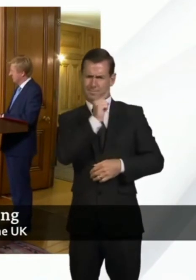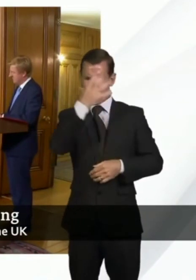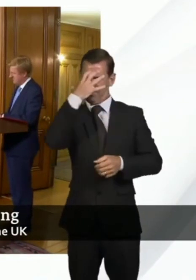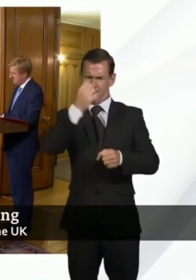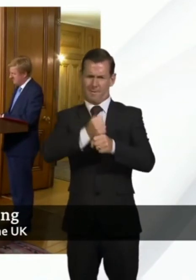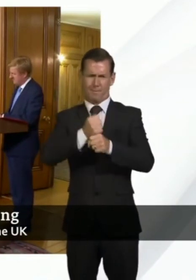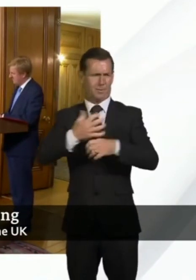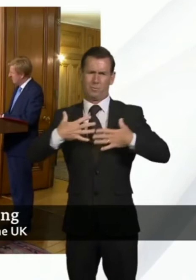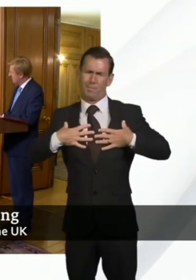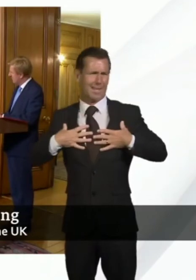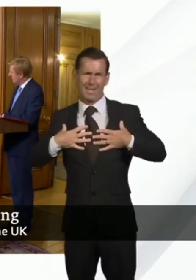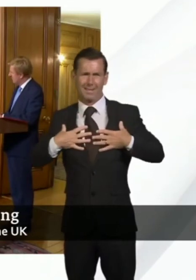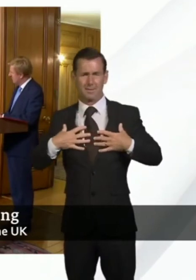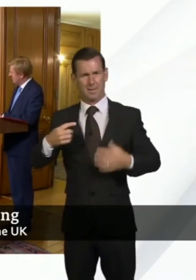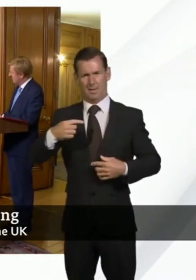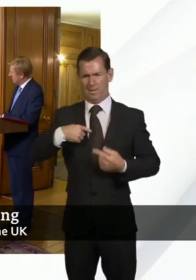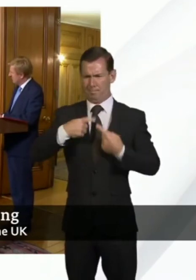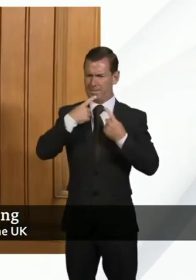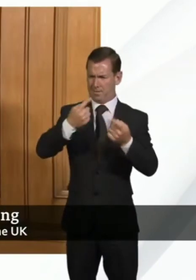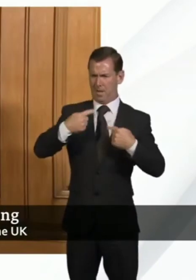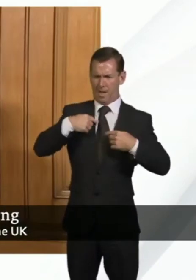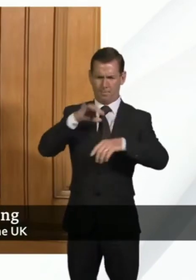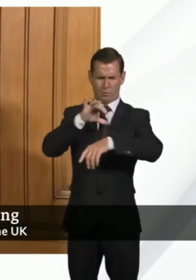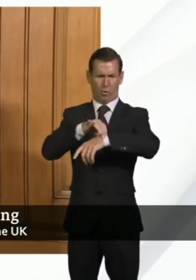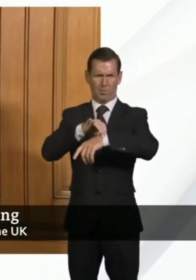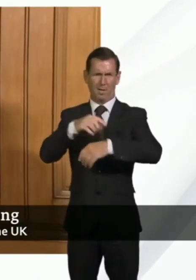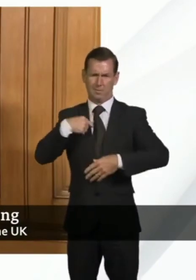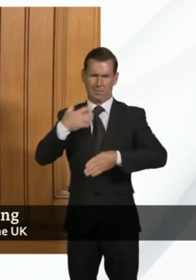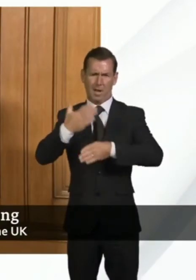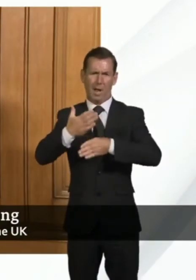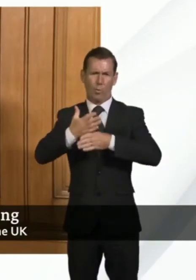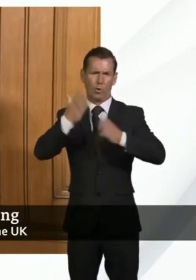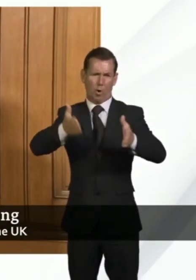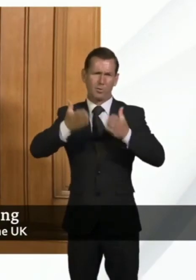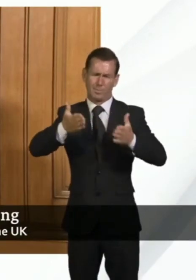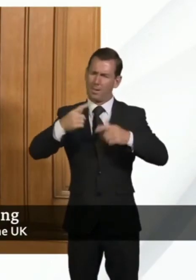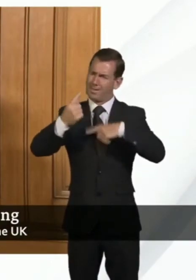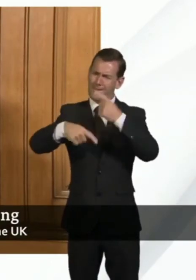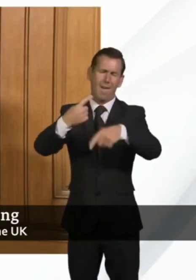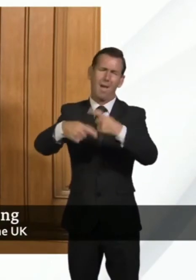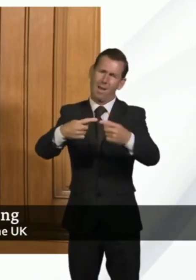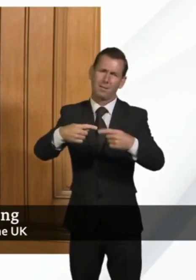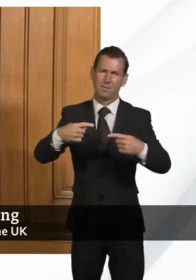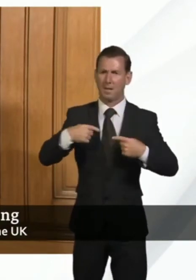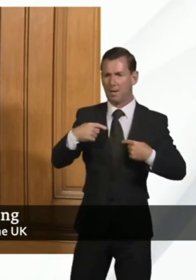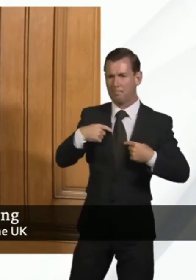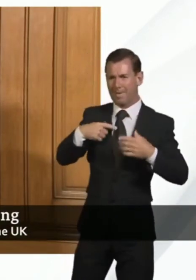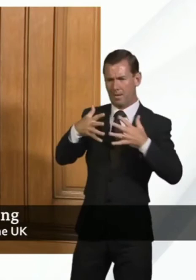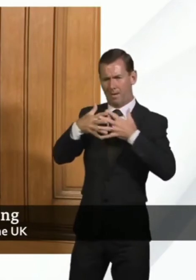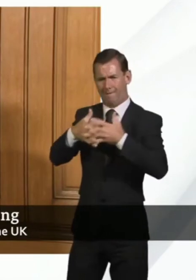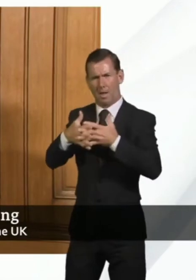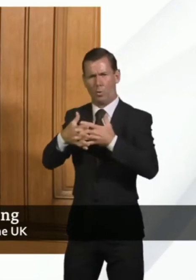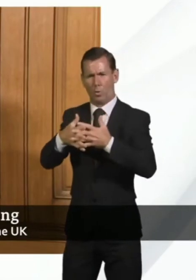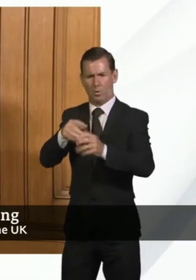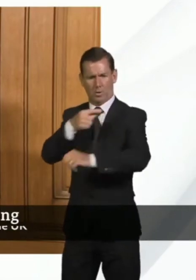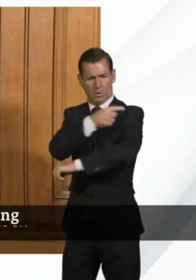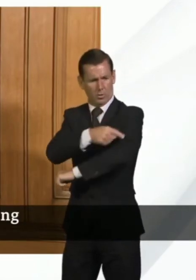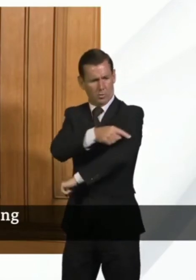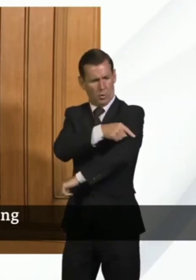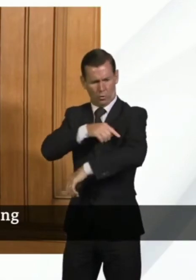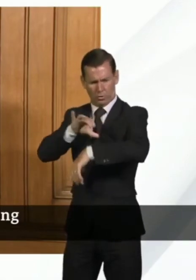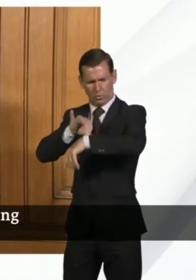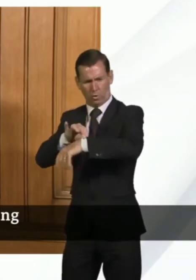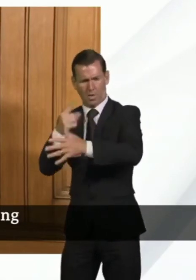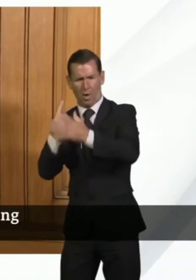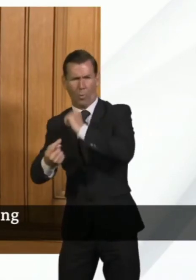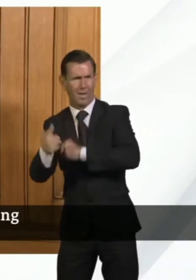again as a doctor who's worked on the front line for many years how much I value the entire multidisciplinary team so everybody